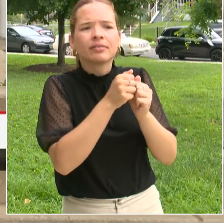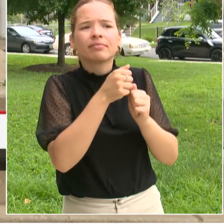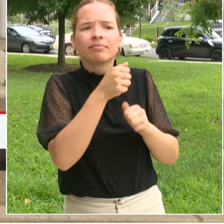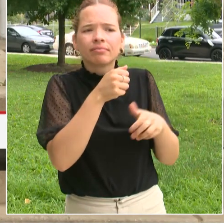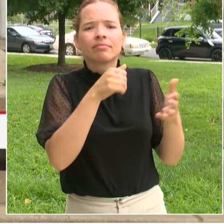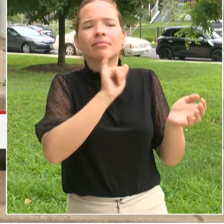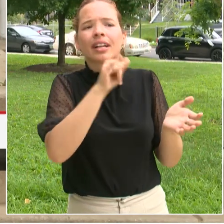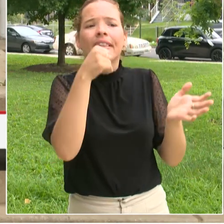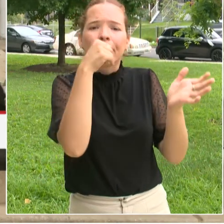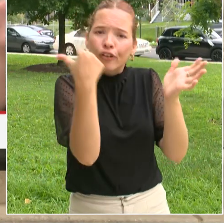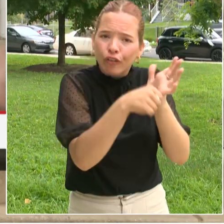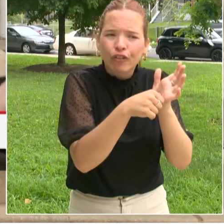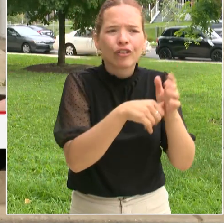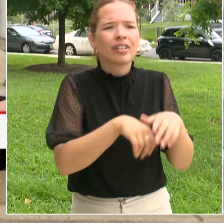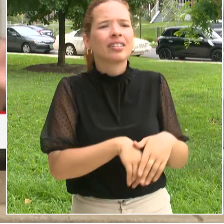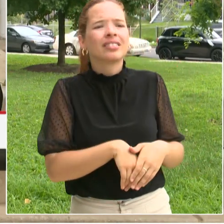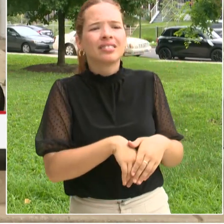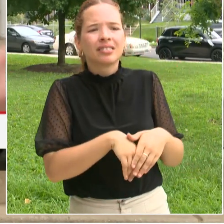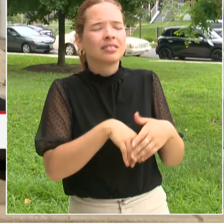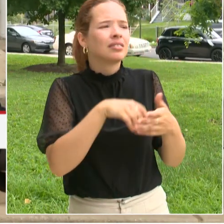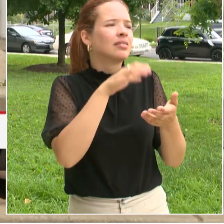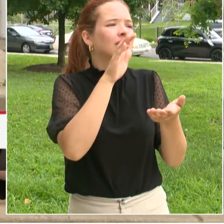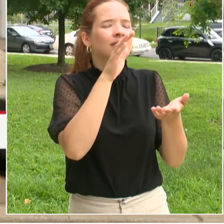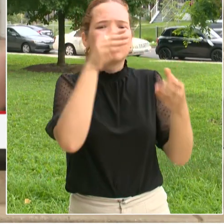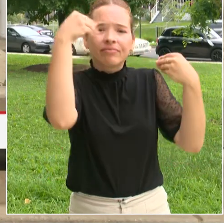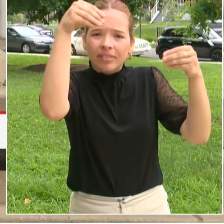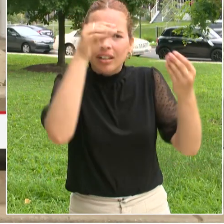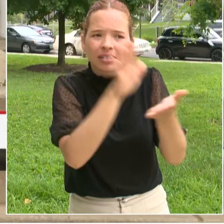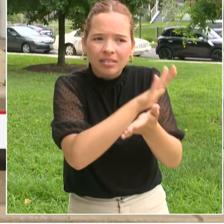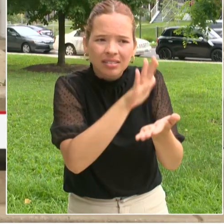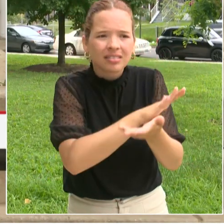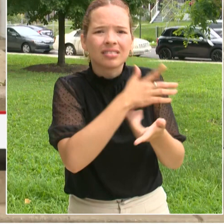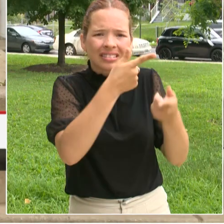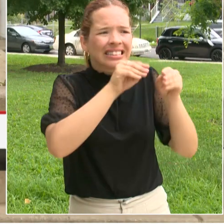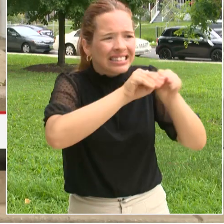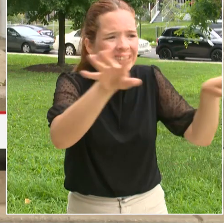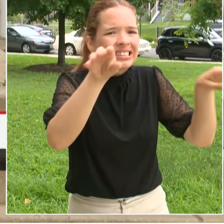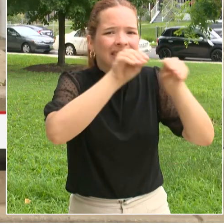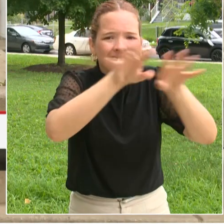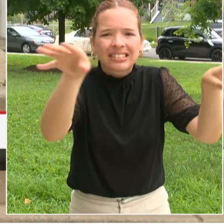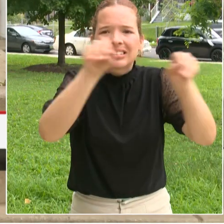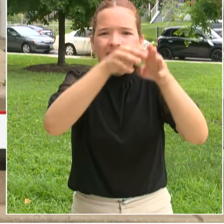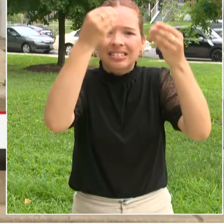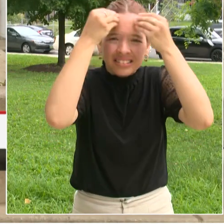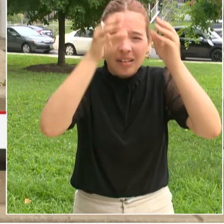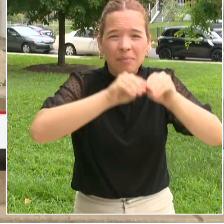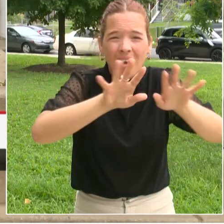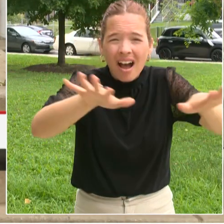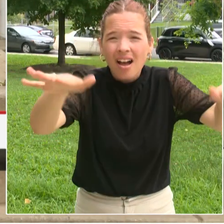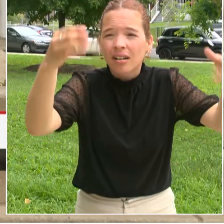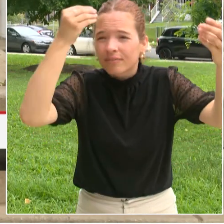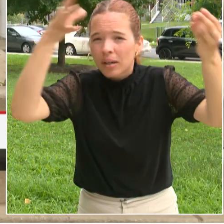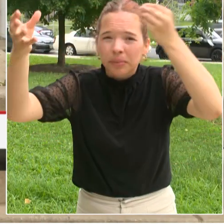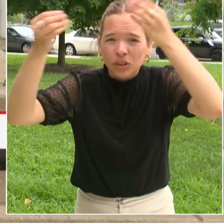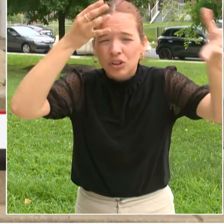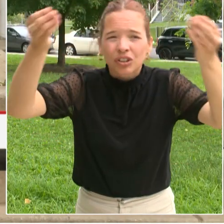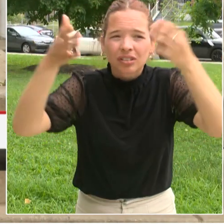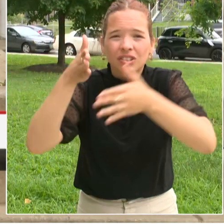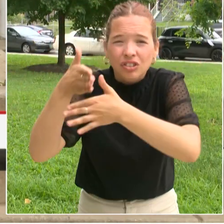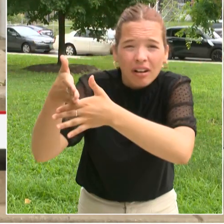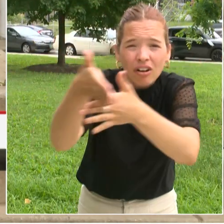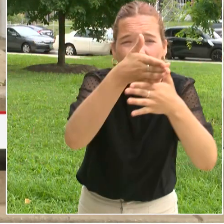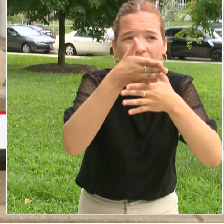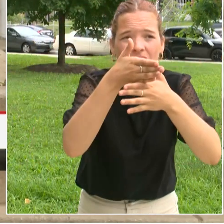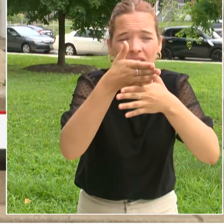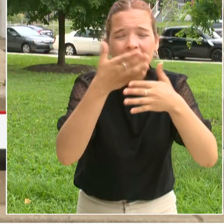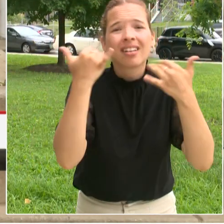and often from now from early spring through the start of school and beyond. Vaccinations are the best way